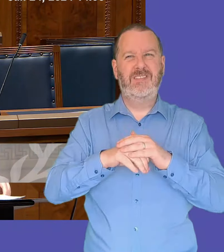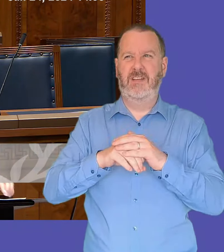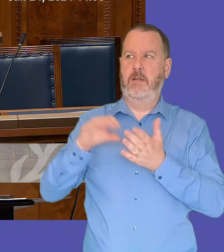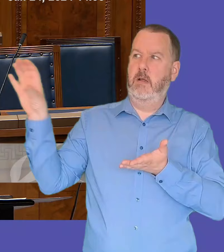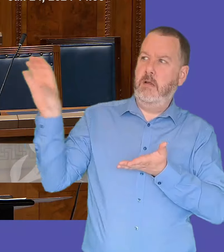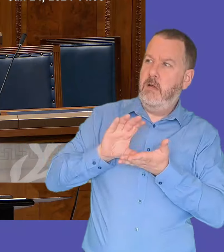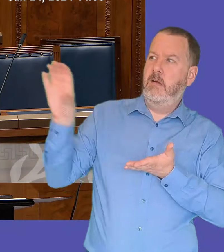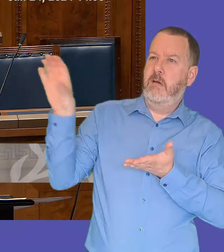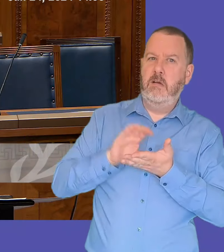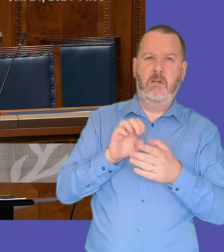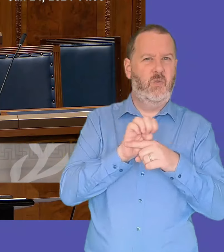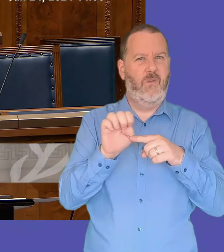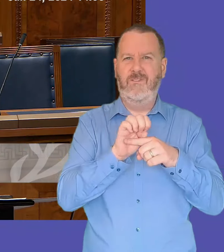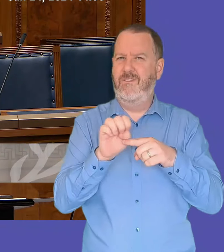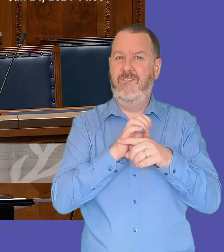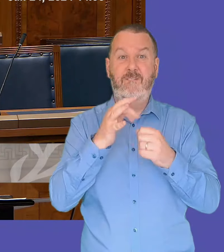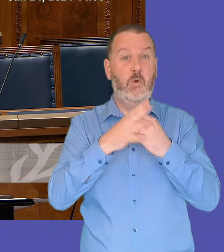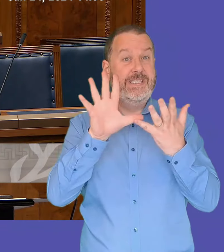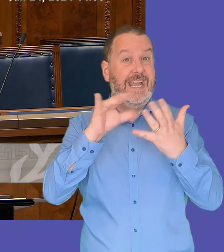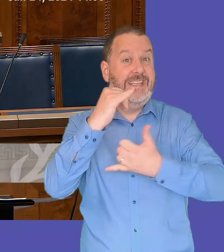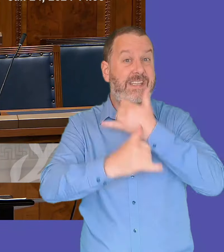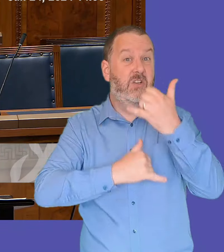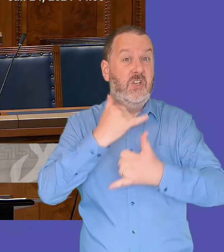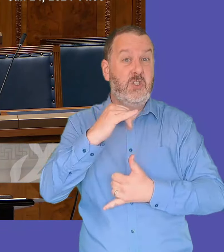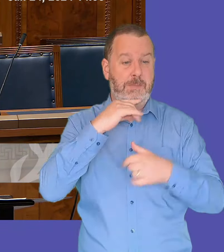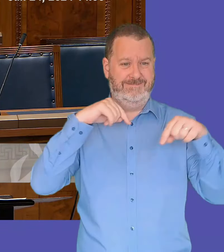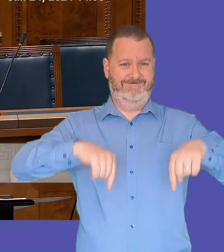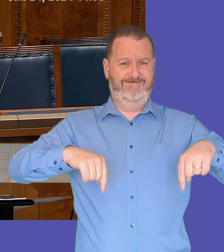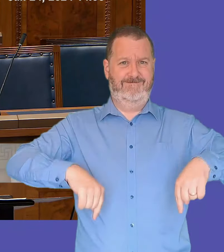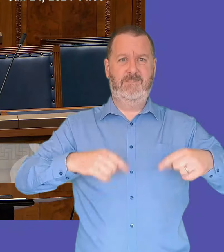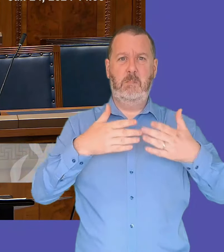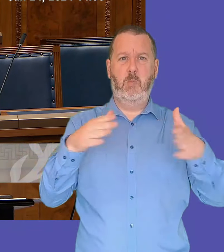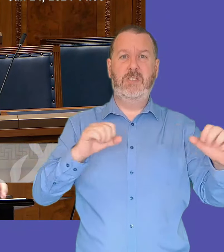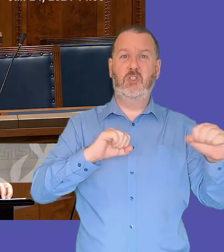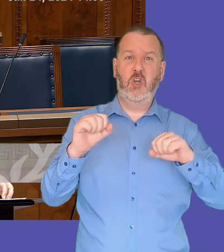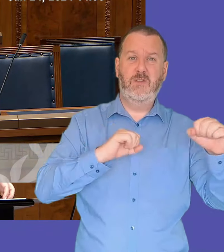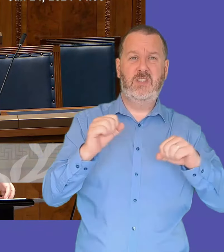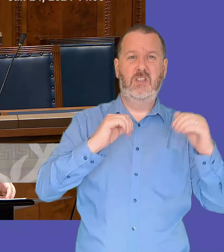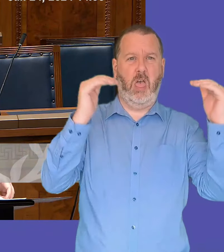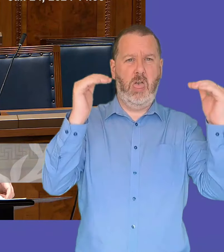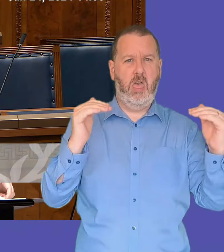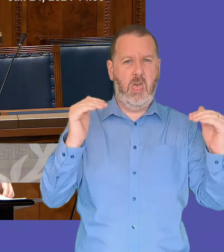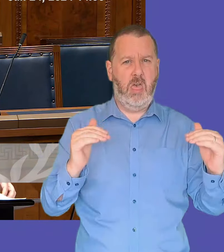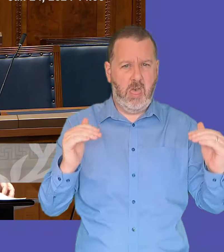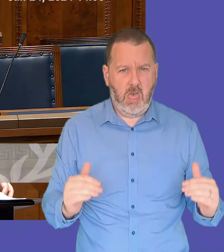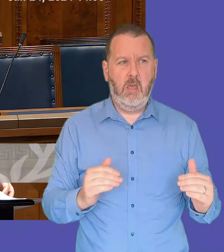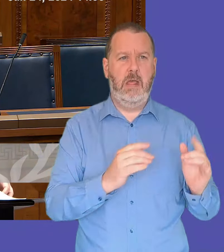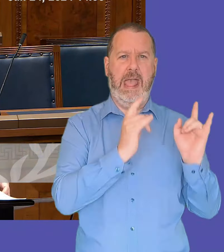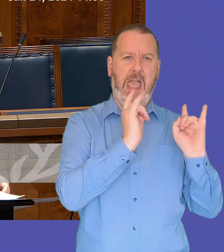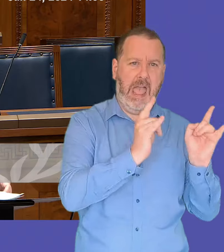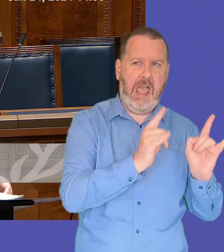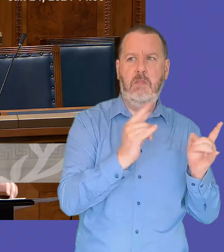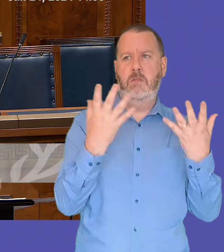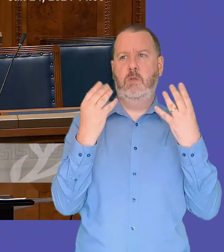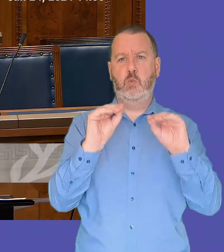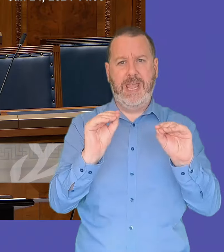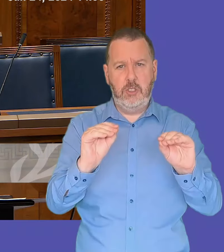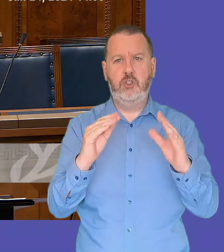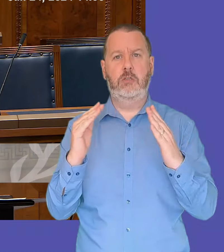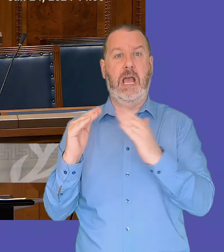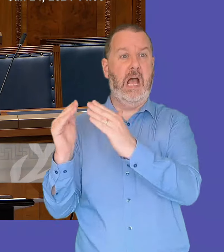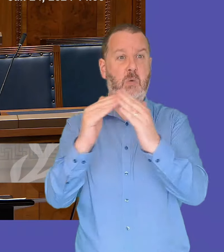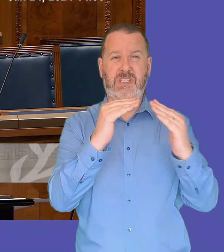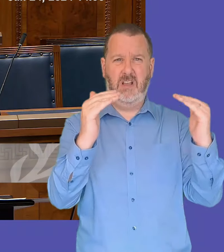over a decade to the detriment of our public services whether that's health education or on the issue of housing so it is an